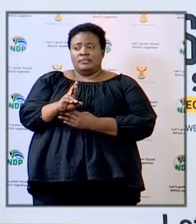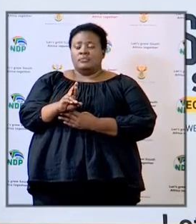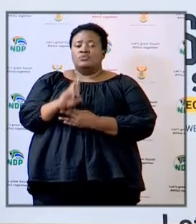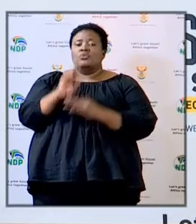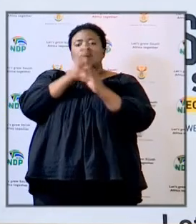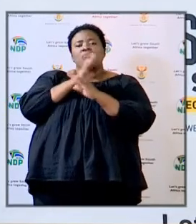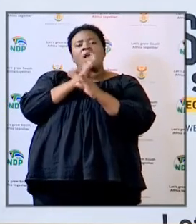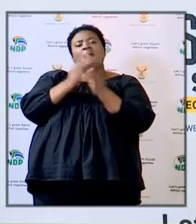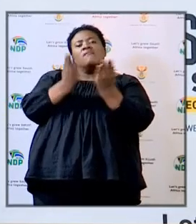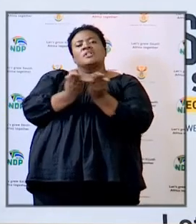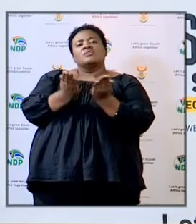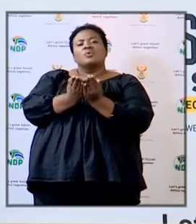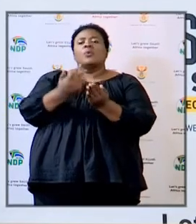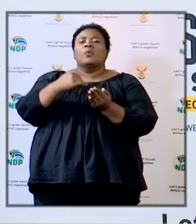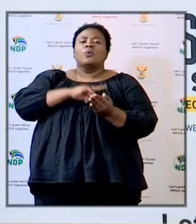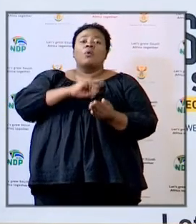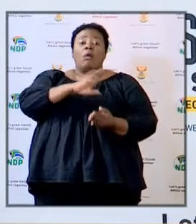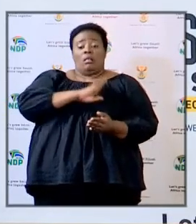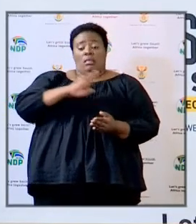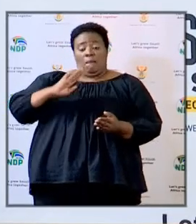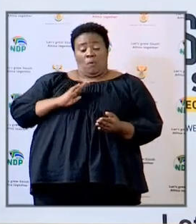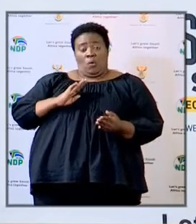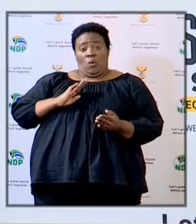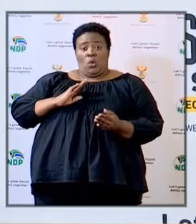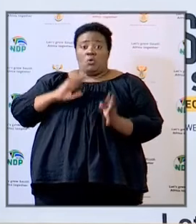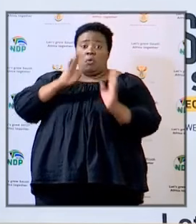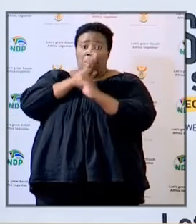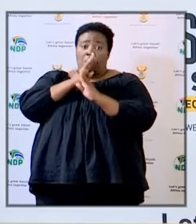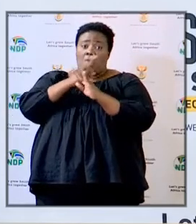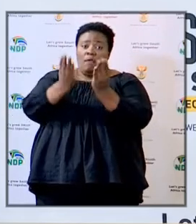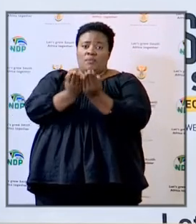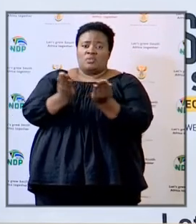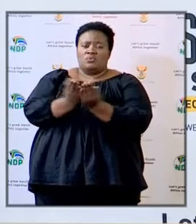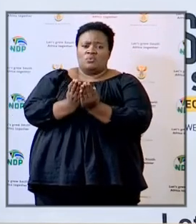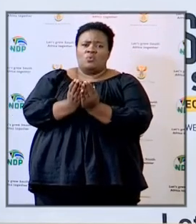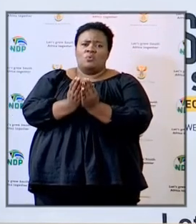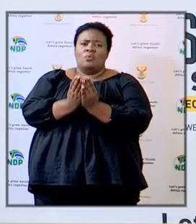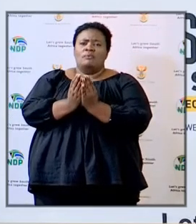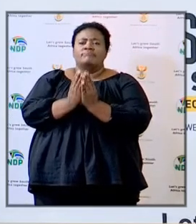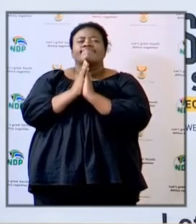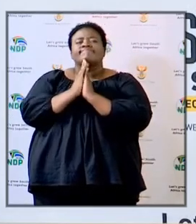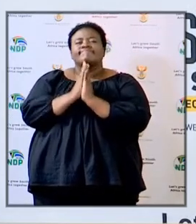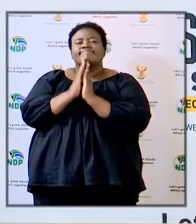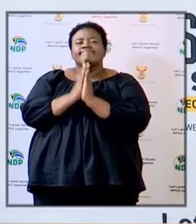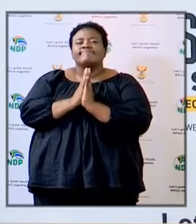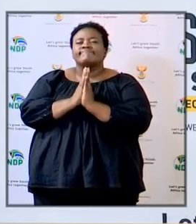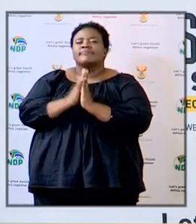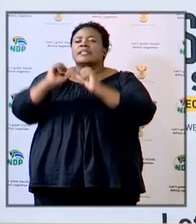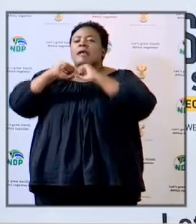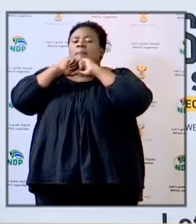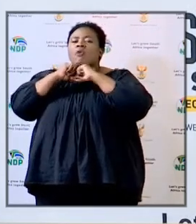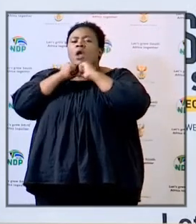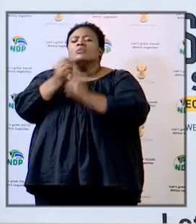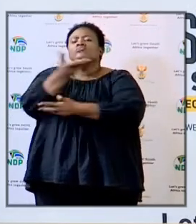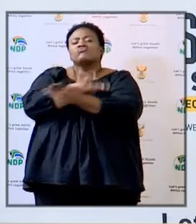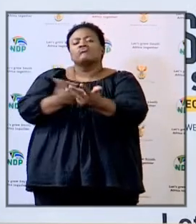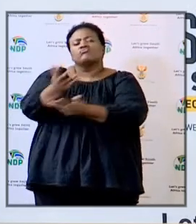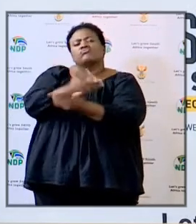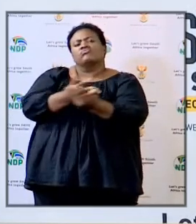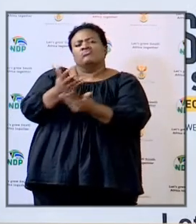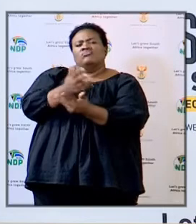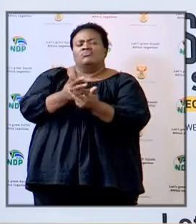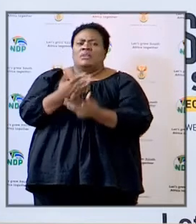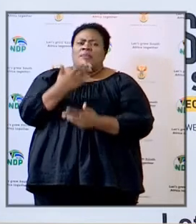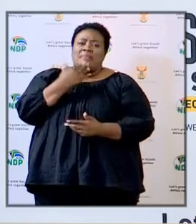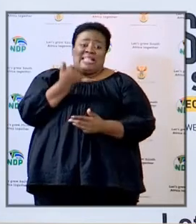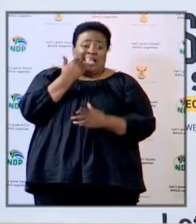we request that the board of private schools engage parents because if there are issues they must deal